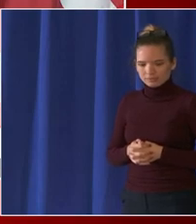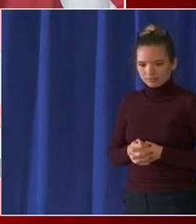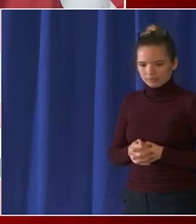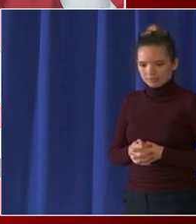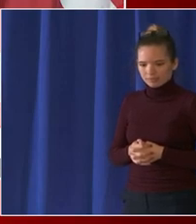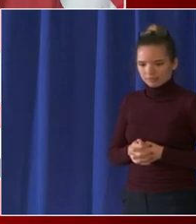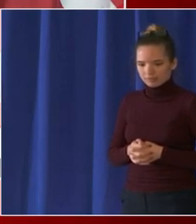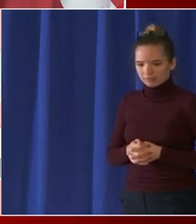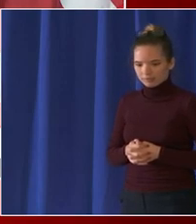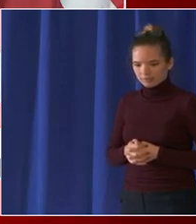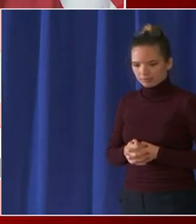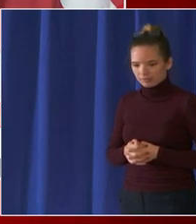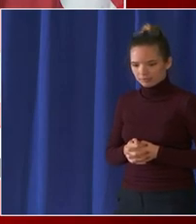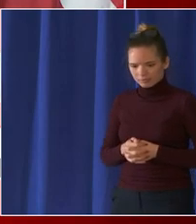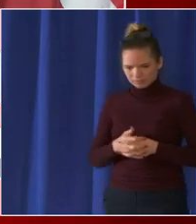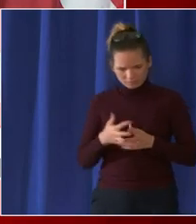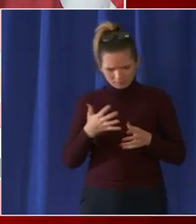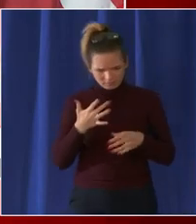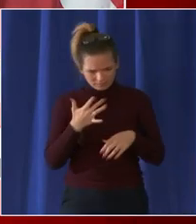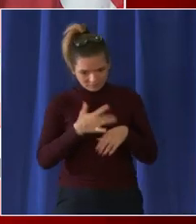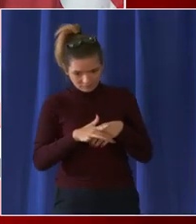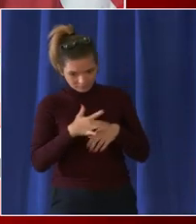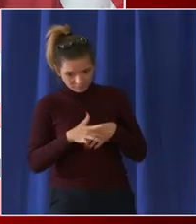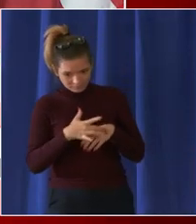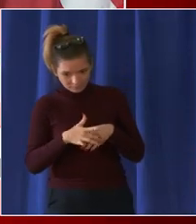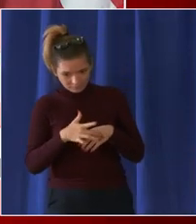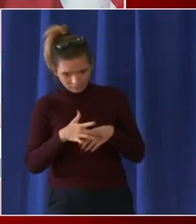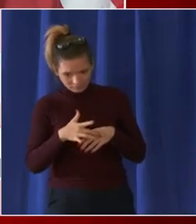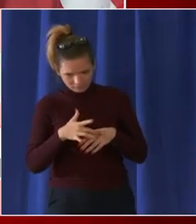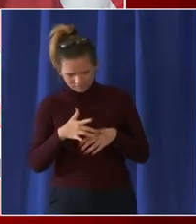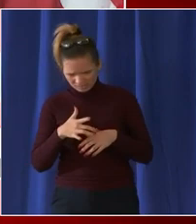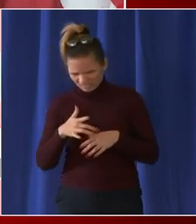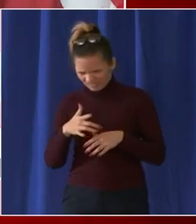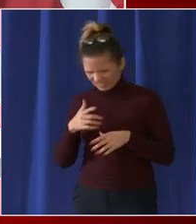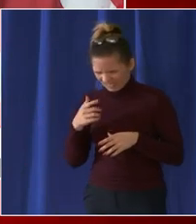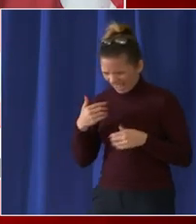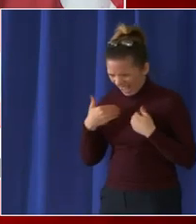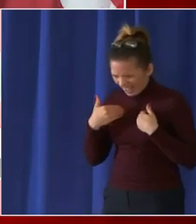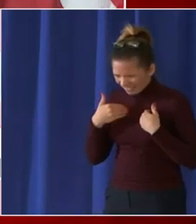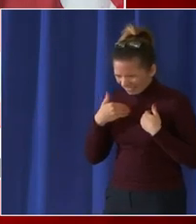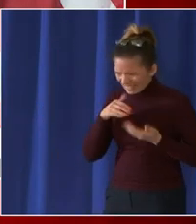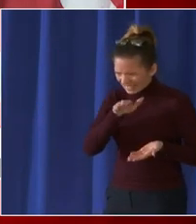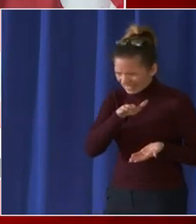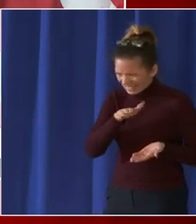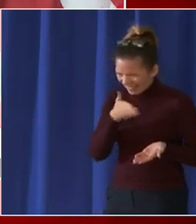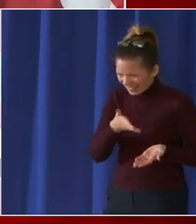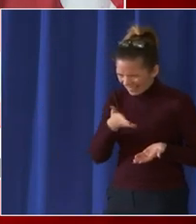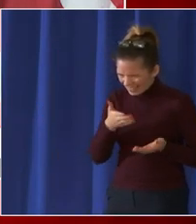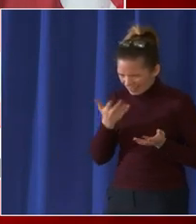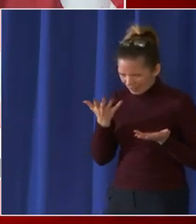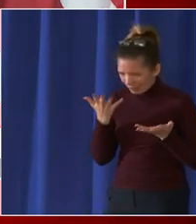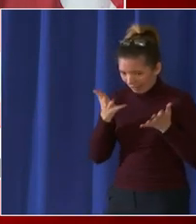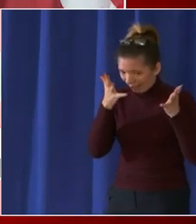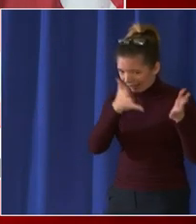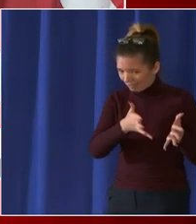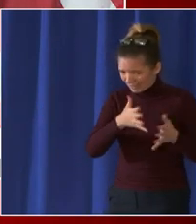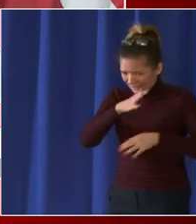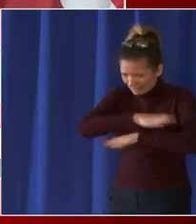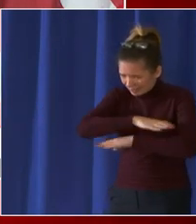if that's available your staff i'll give it to you i i had a stack of papers i guess i left that stack on my desk